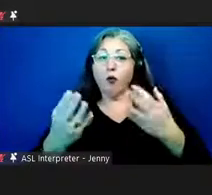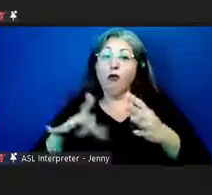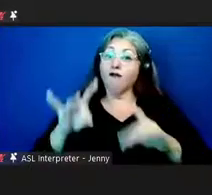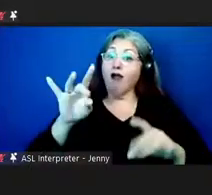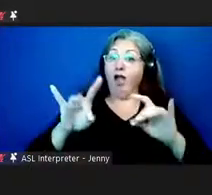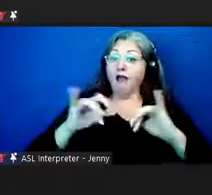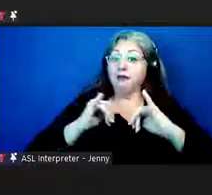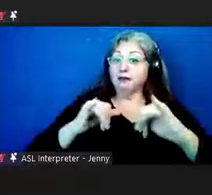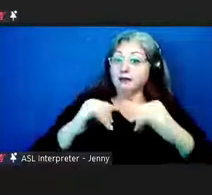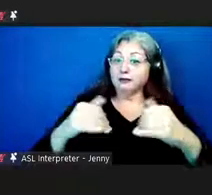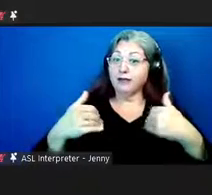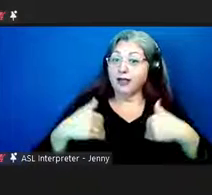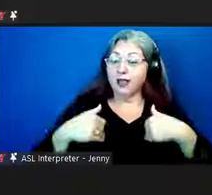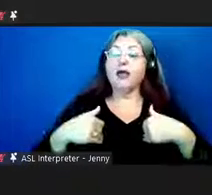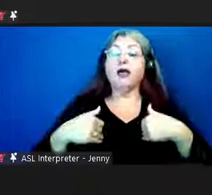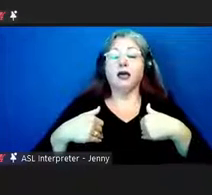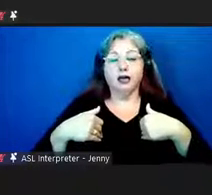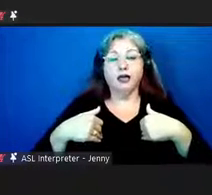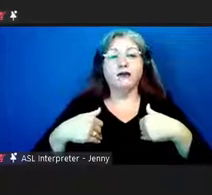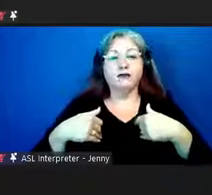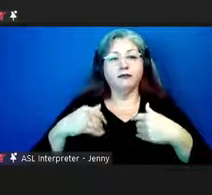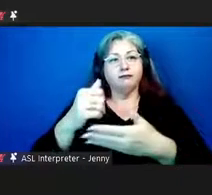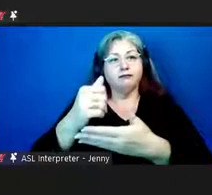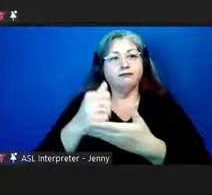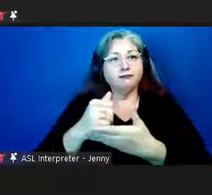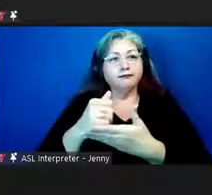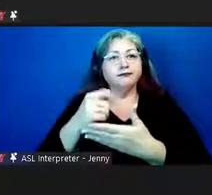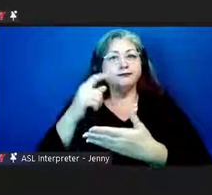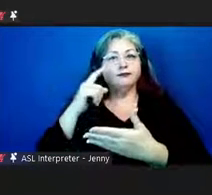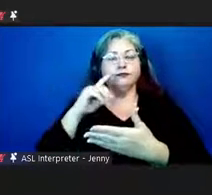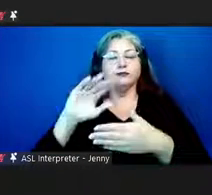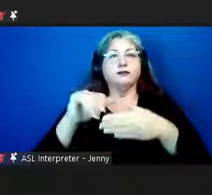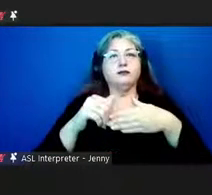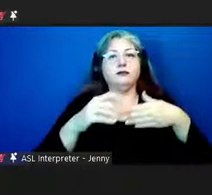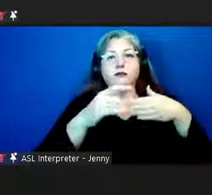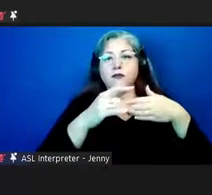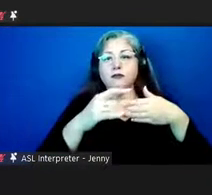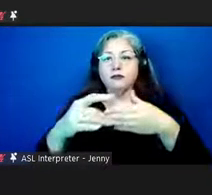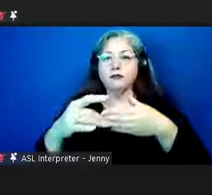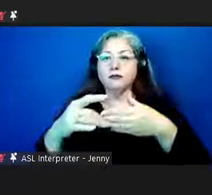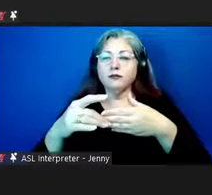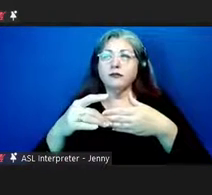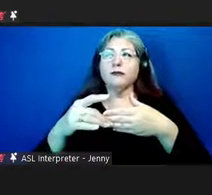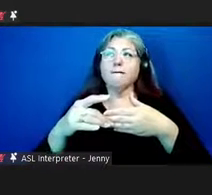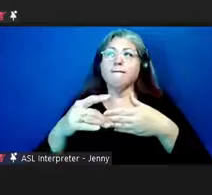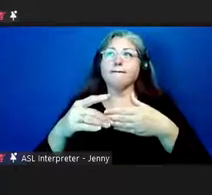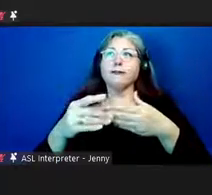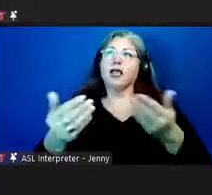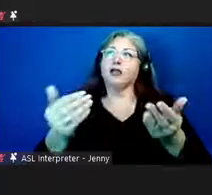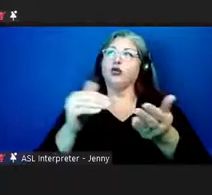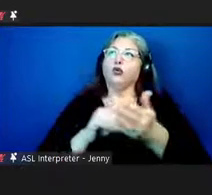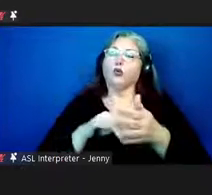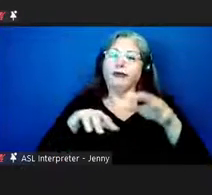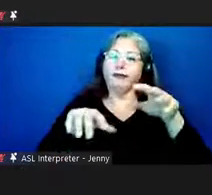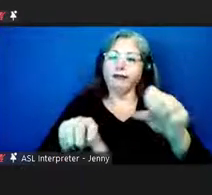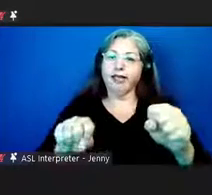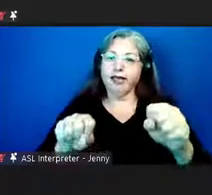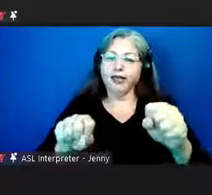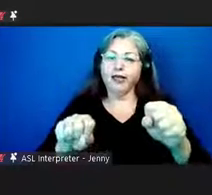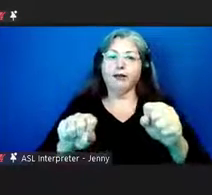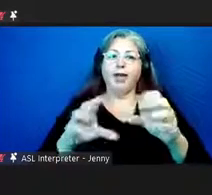that can be helpful in the direction of reclaiming and strengthening